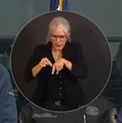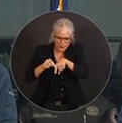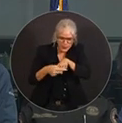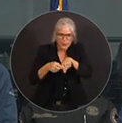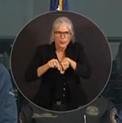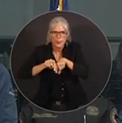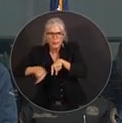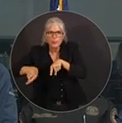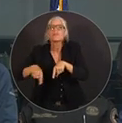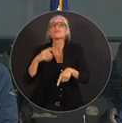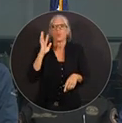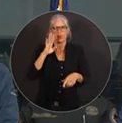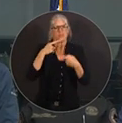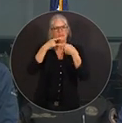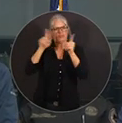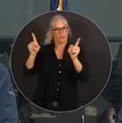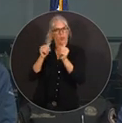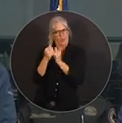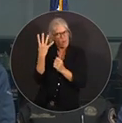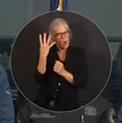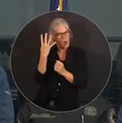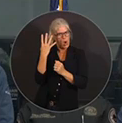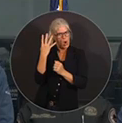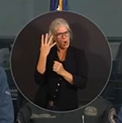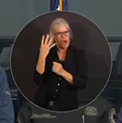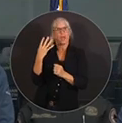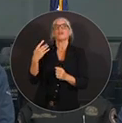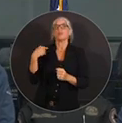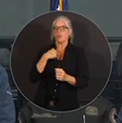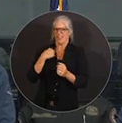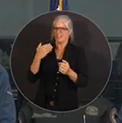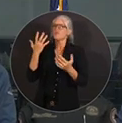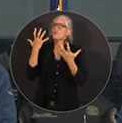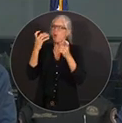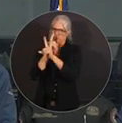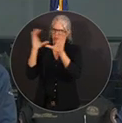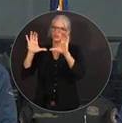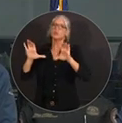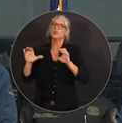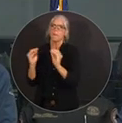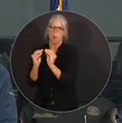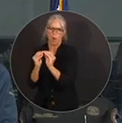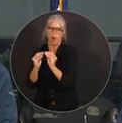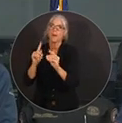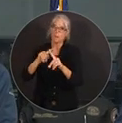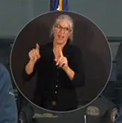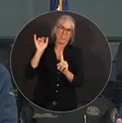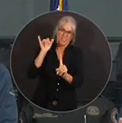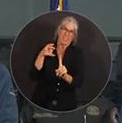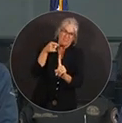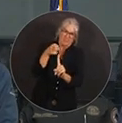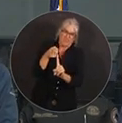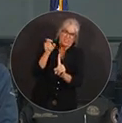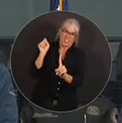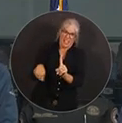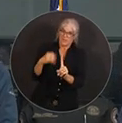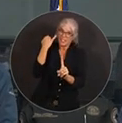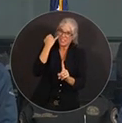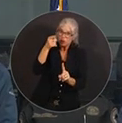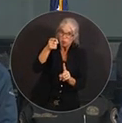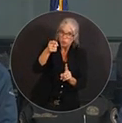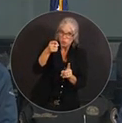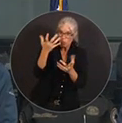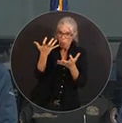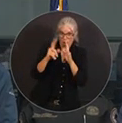announced. We're going to start with four. If there is a demand to do more, we will do more. But it could be a situation where if you're trying, you know, tonight,